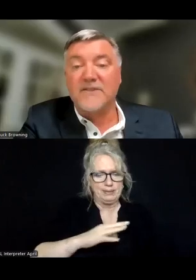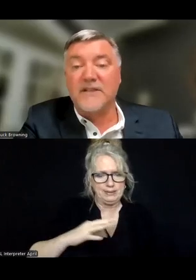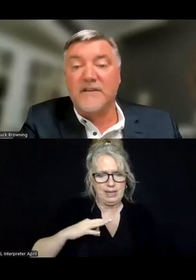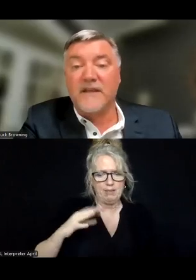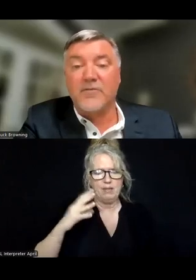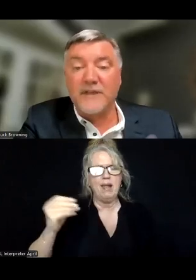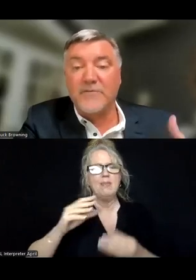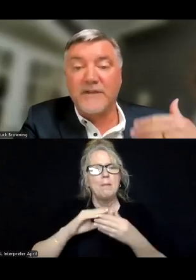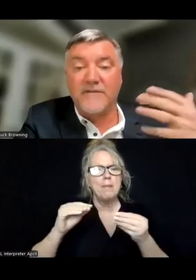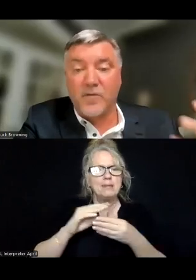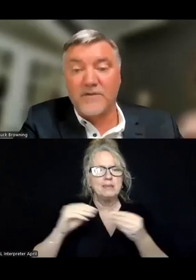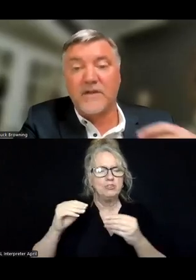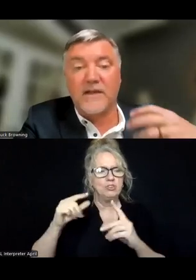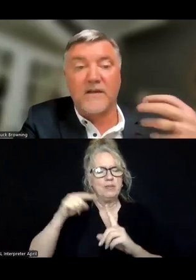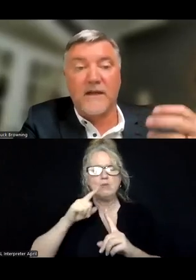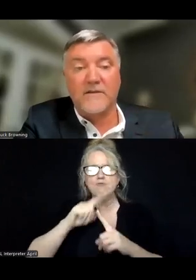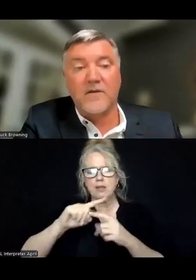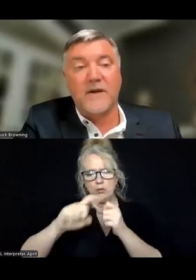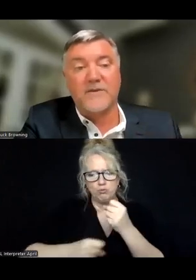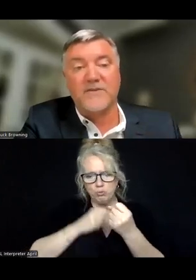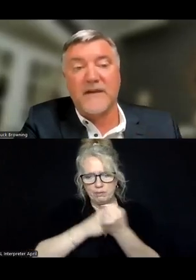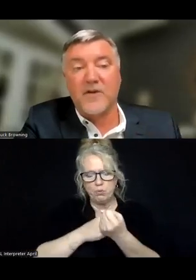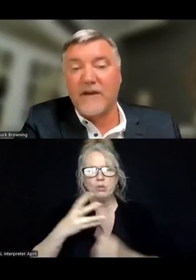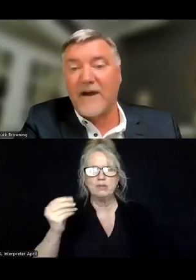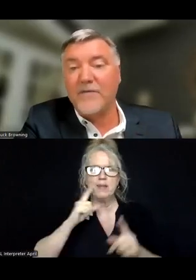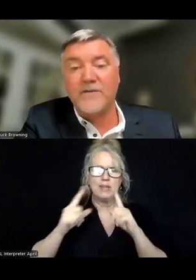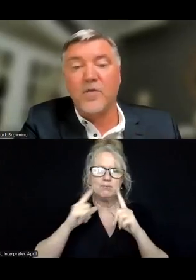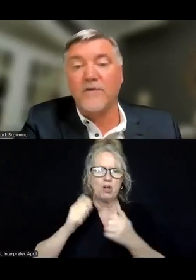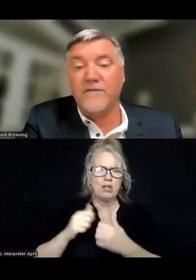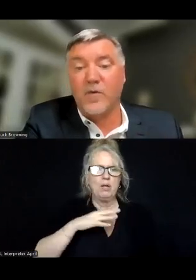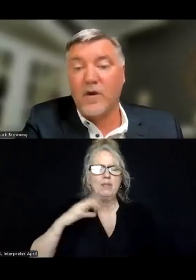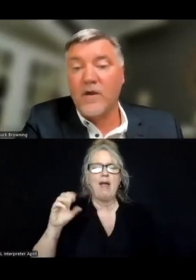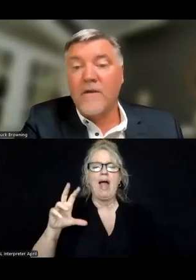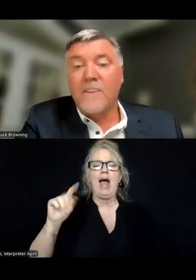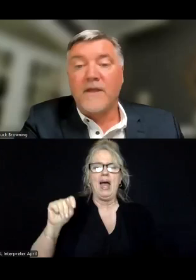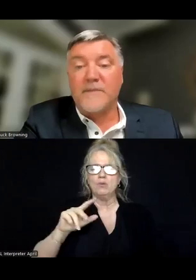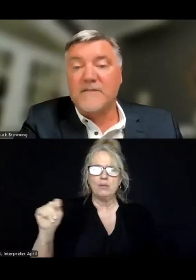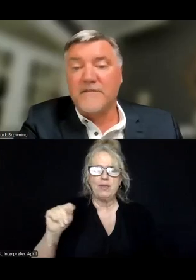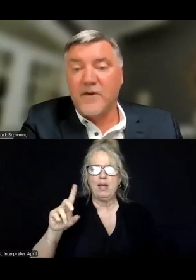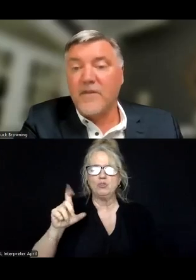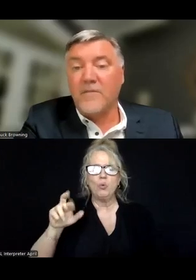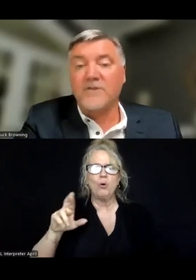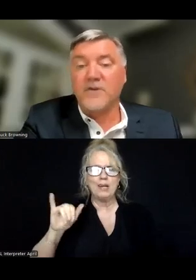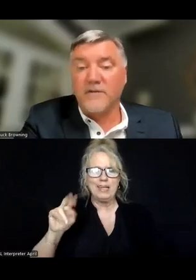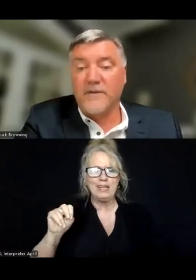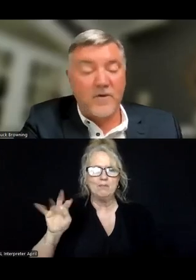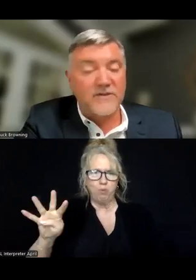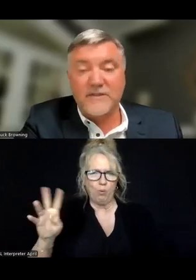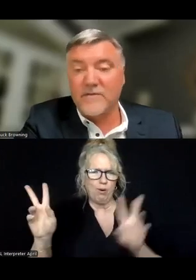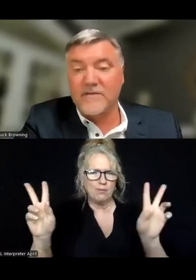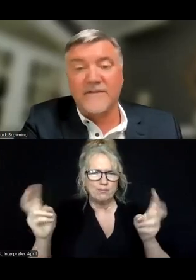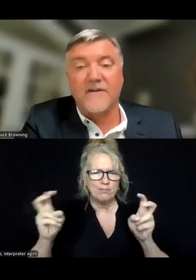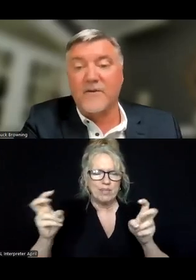messaging that they really reinforce and talk about what their staff called out the door and for. And it's basically following the mantra